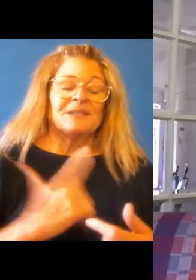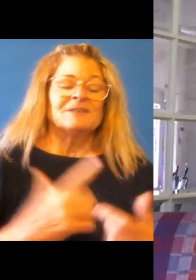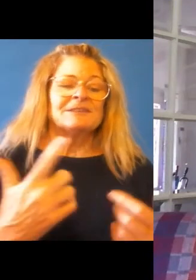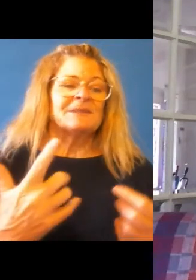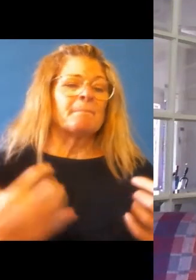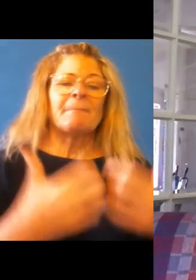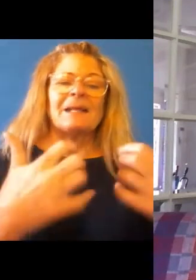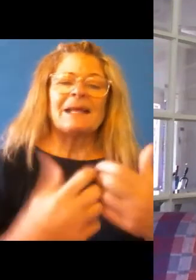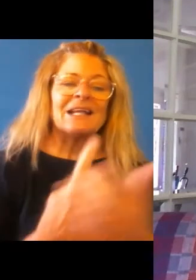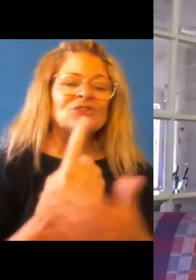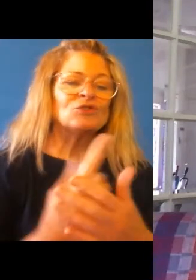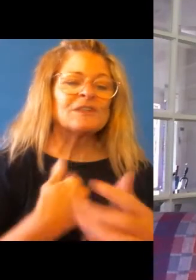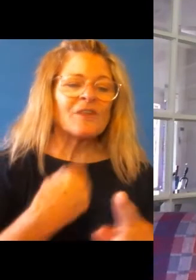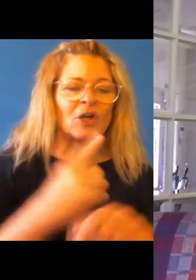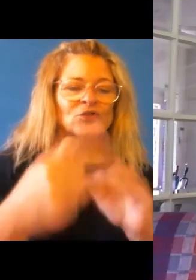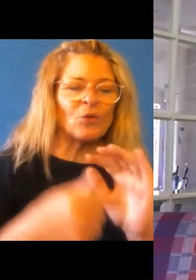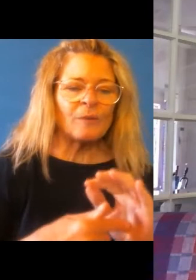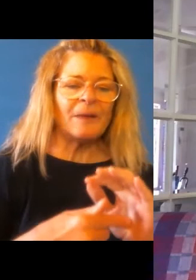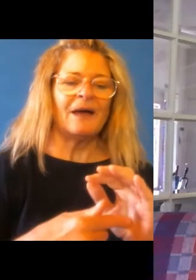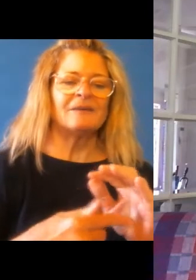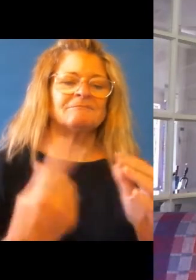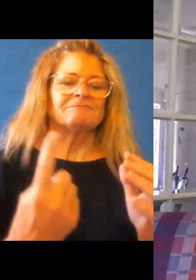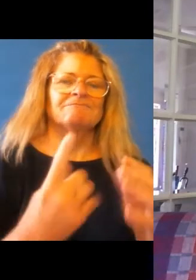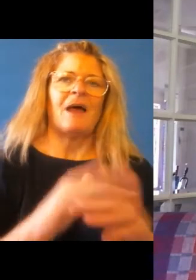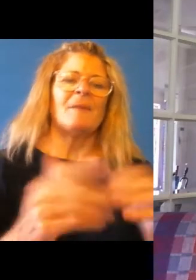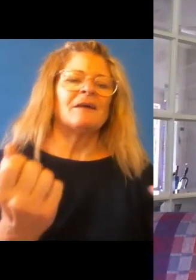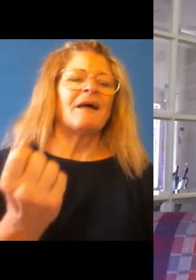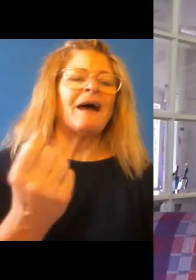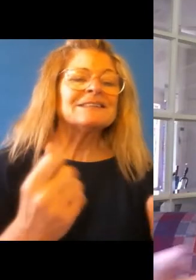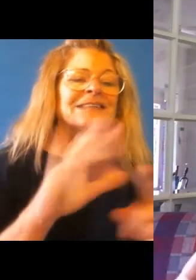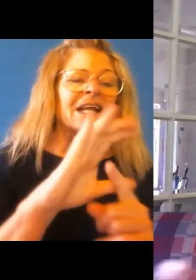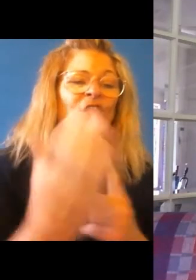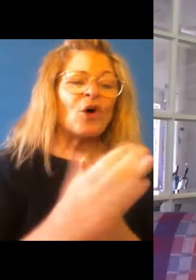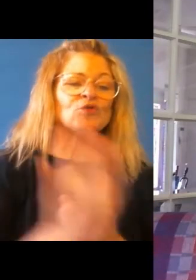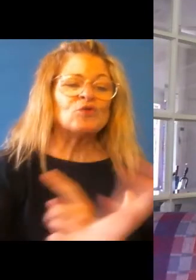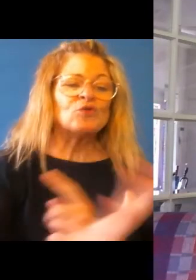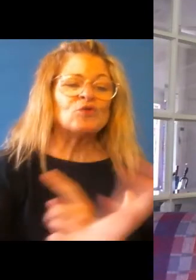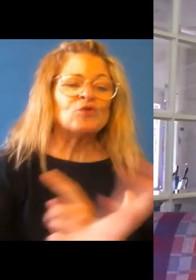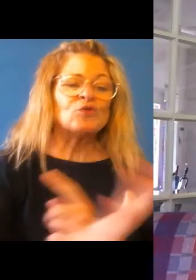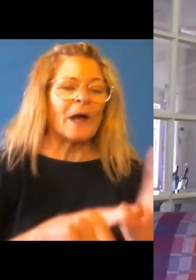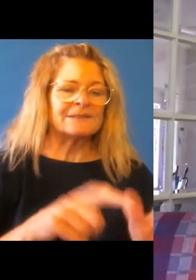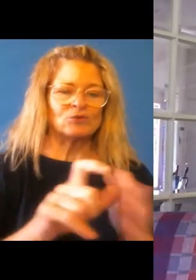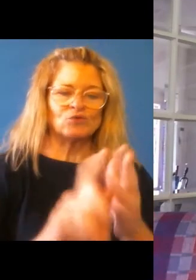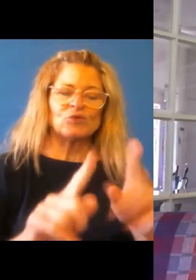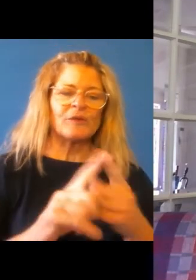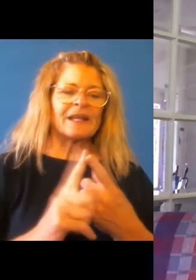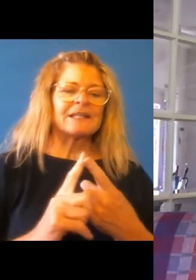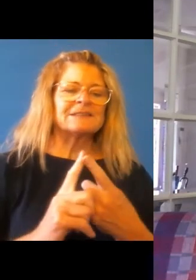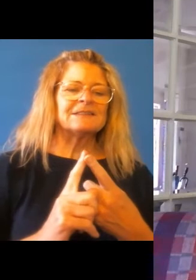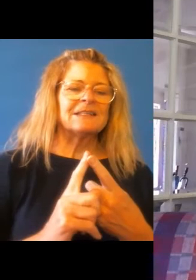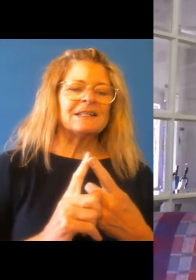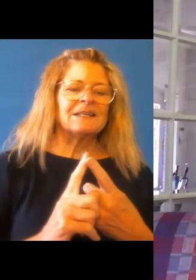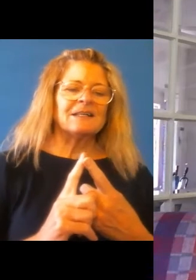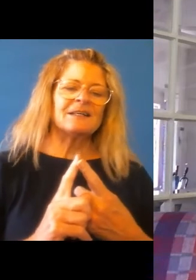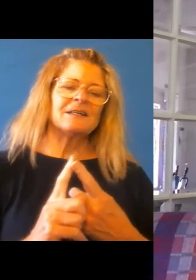you know, frames of reference and, and, and understanding in a culturally competent way. Um, you know, um, the client basically working